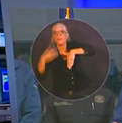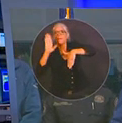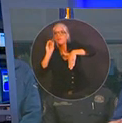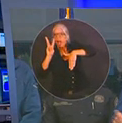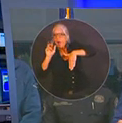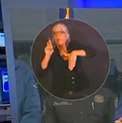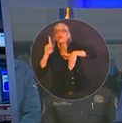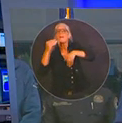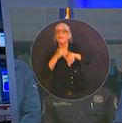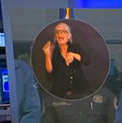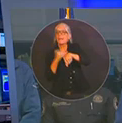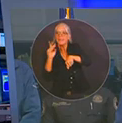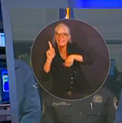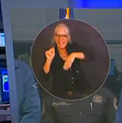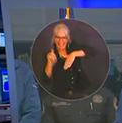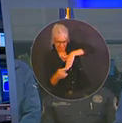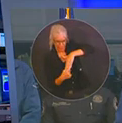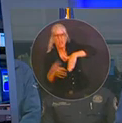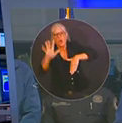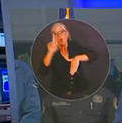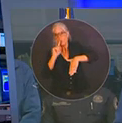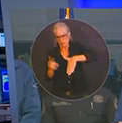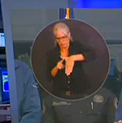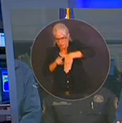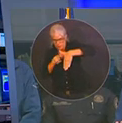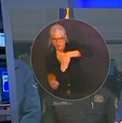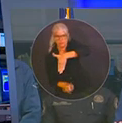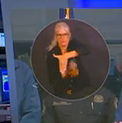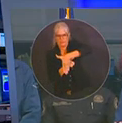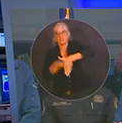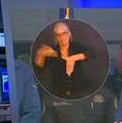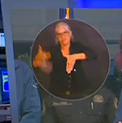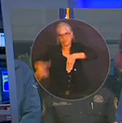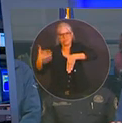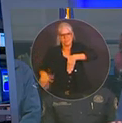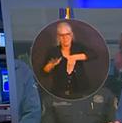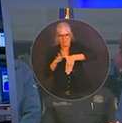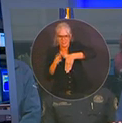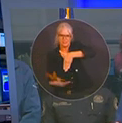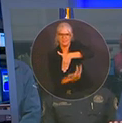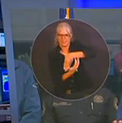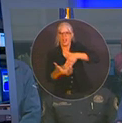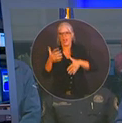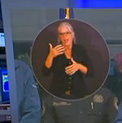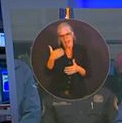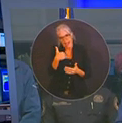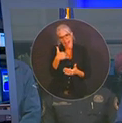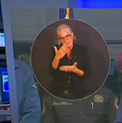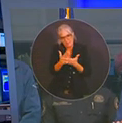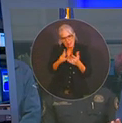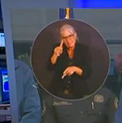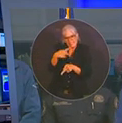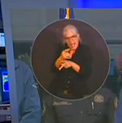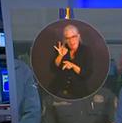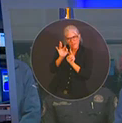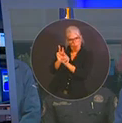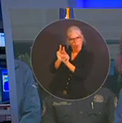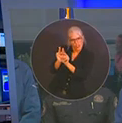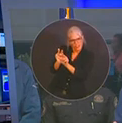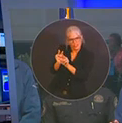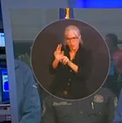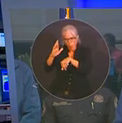the entire peninsula portion of Florida is under some type of either a watch or a warning.